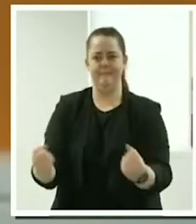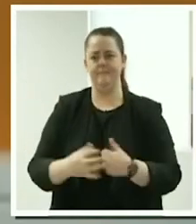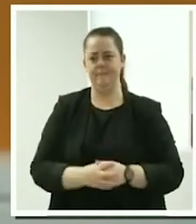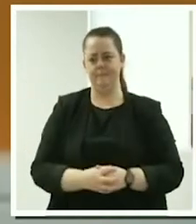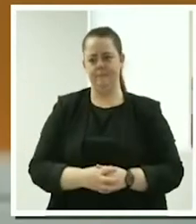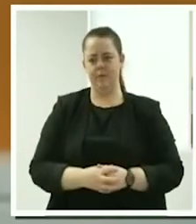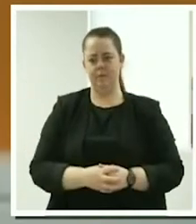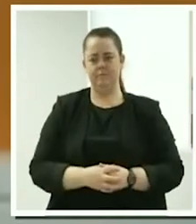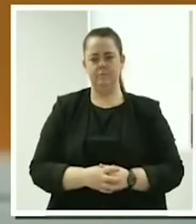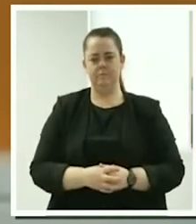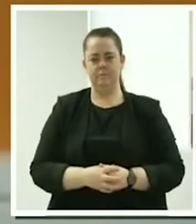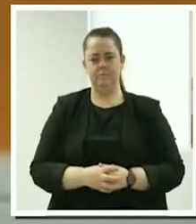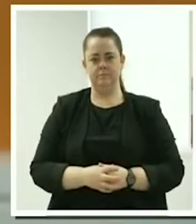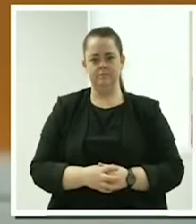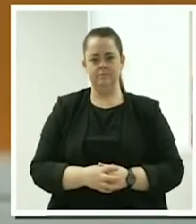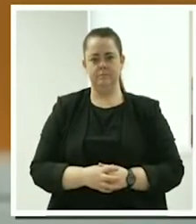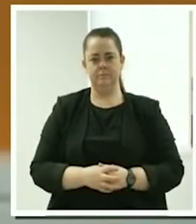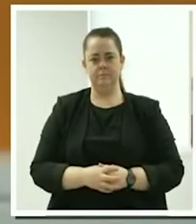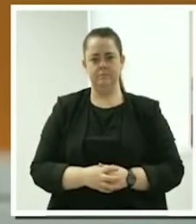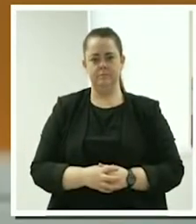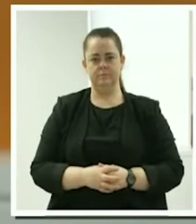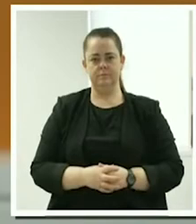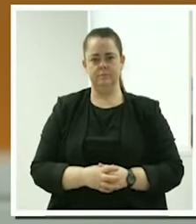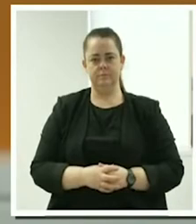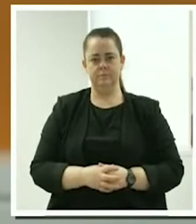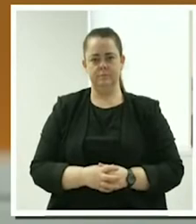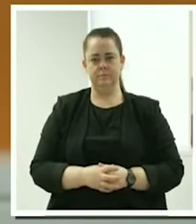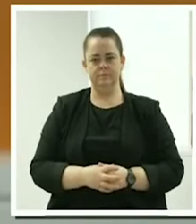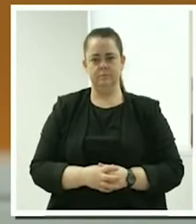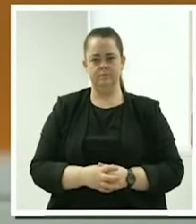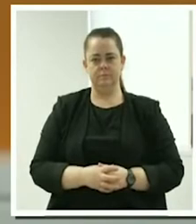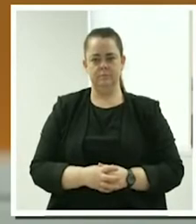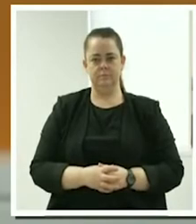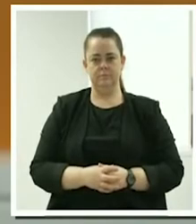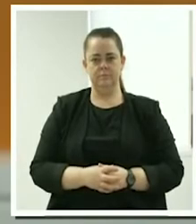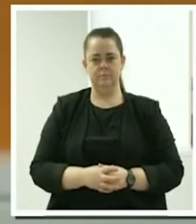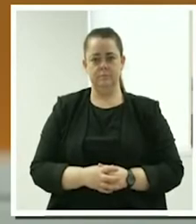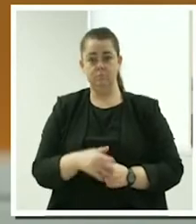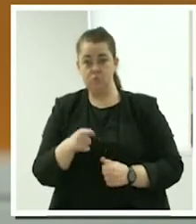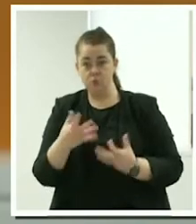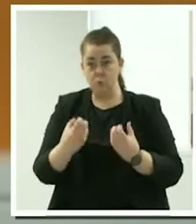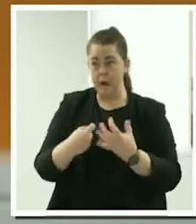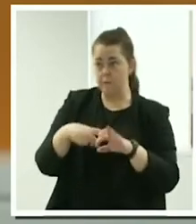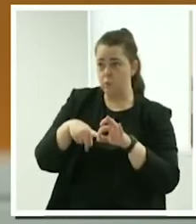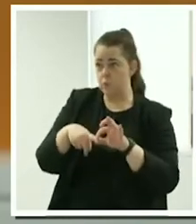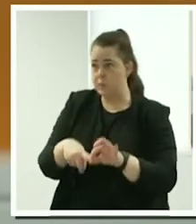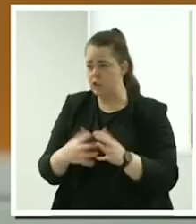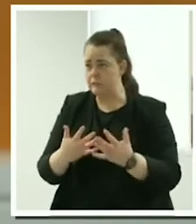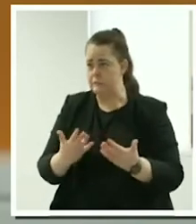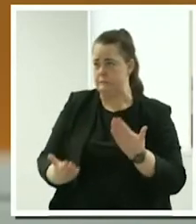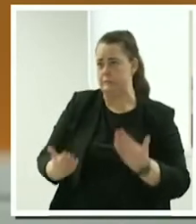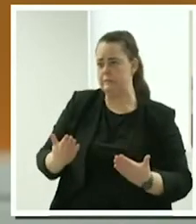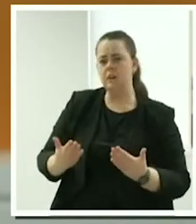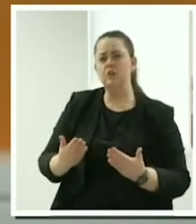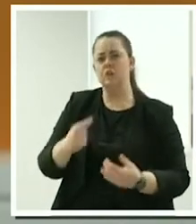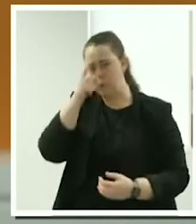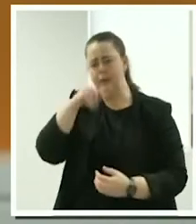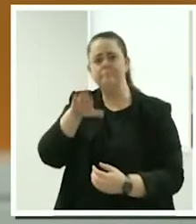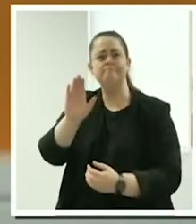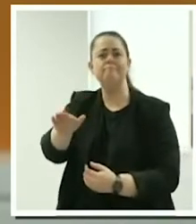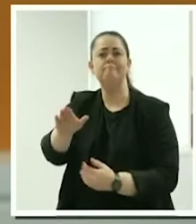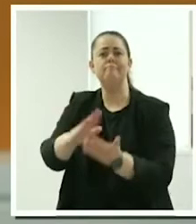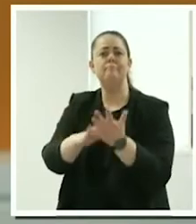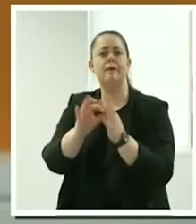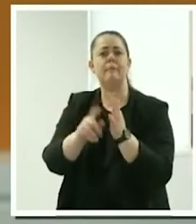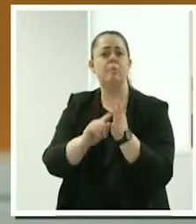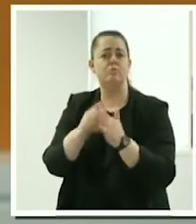if you have questions or concern, there's always someone from Mabel that you can talk to via a